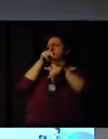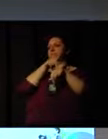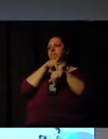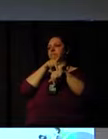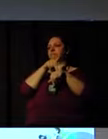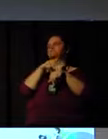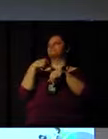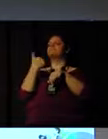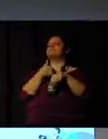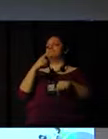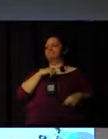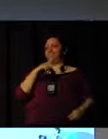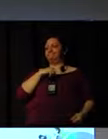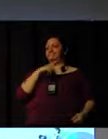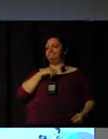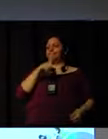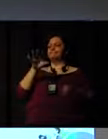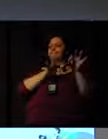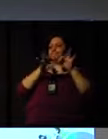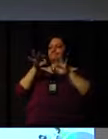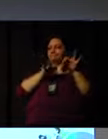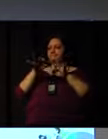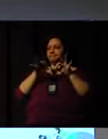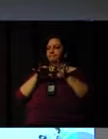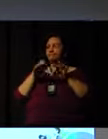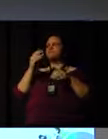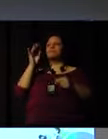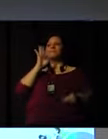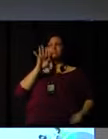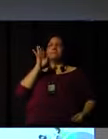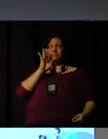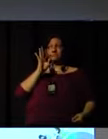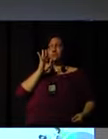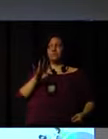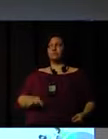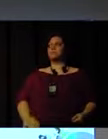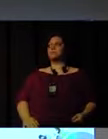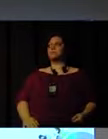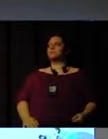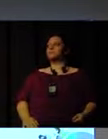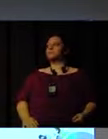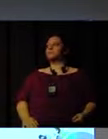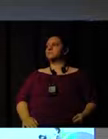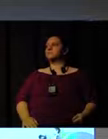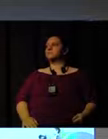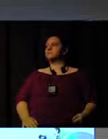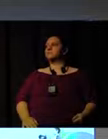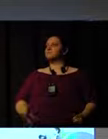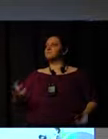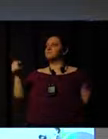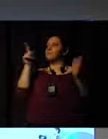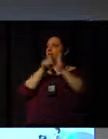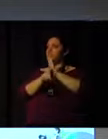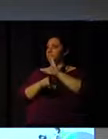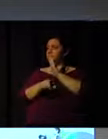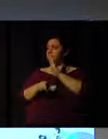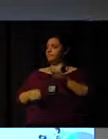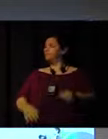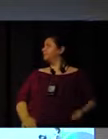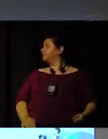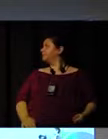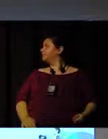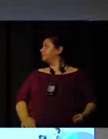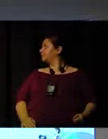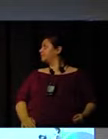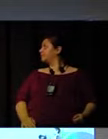conflict areas and cultural between two countries, we have this project, and it pleases me very much.